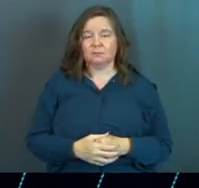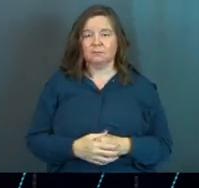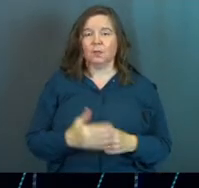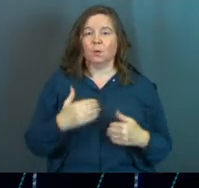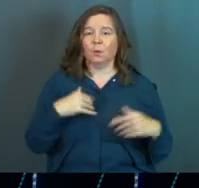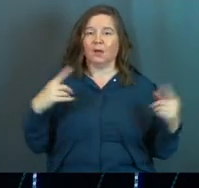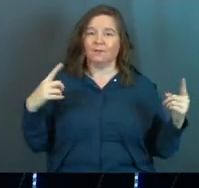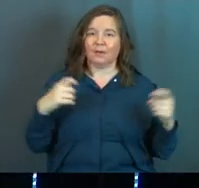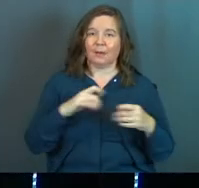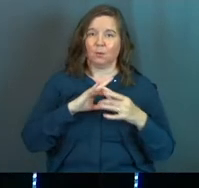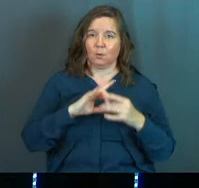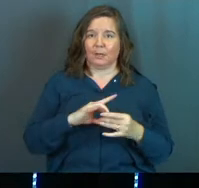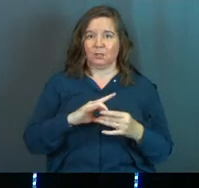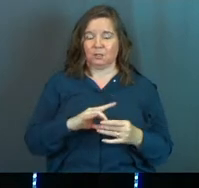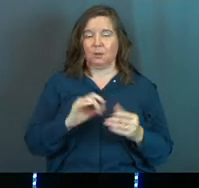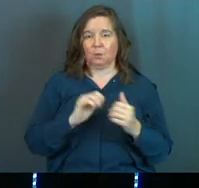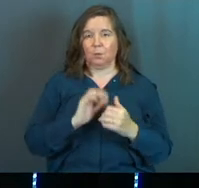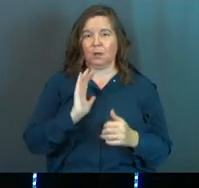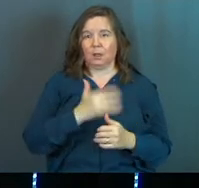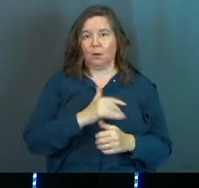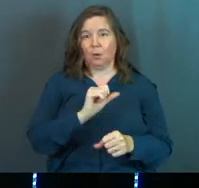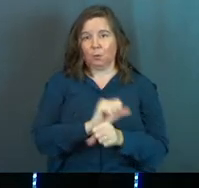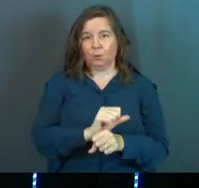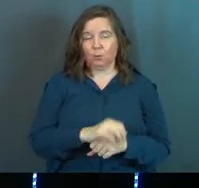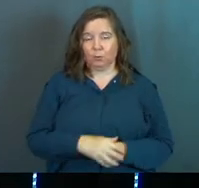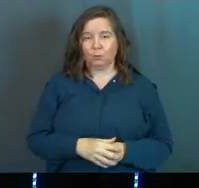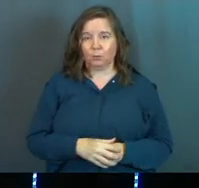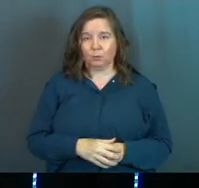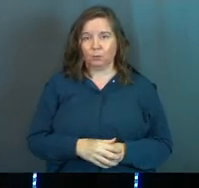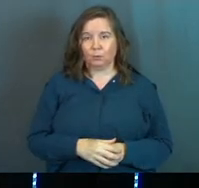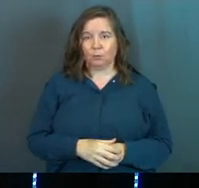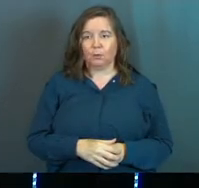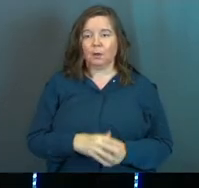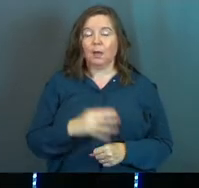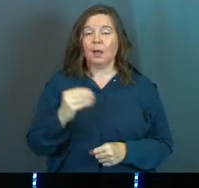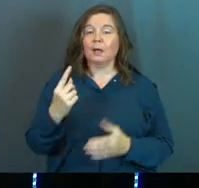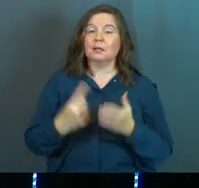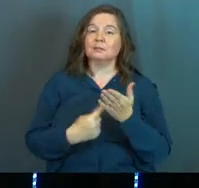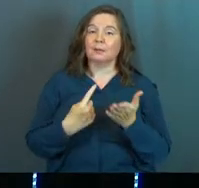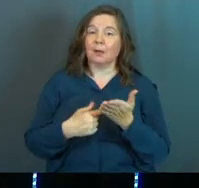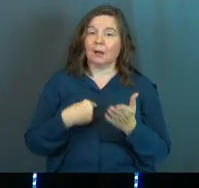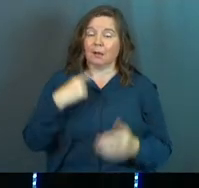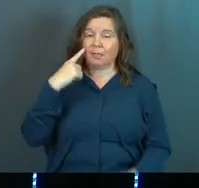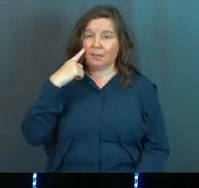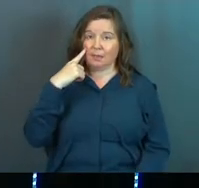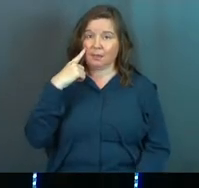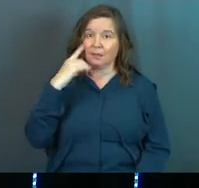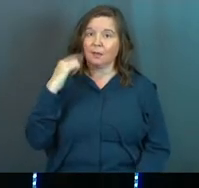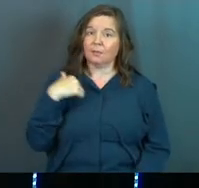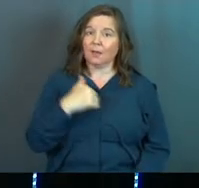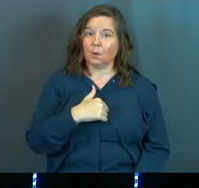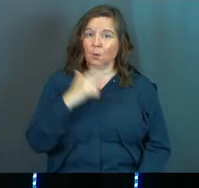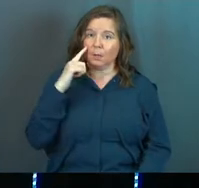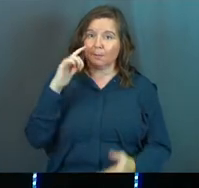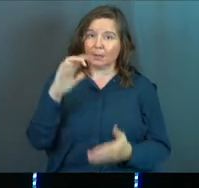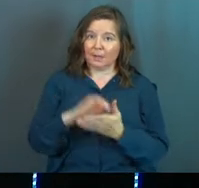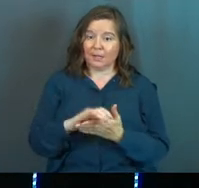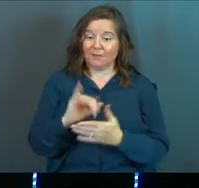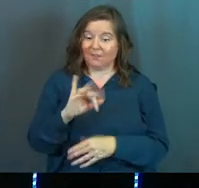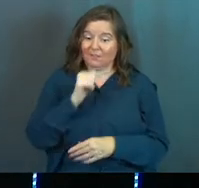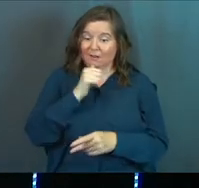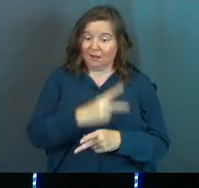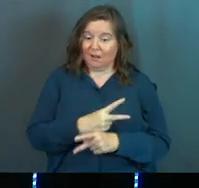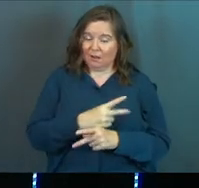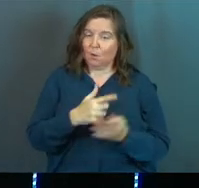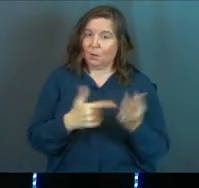We've got a complicated relationship with our work. And sometimes I think that we believe if